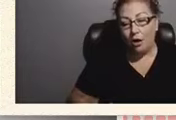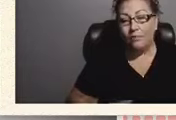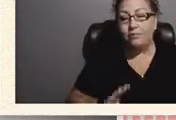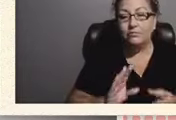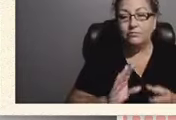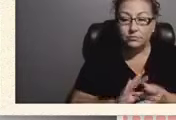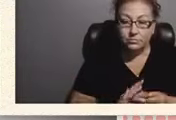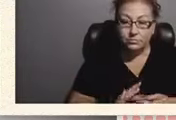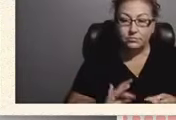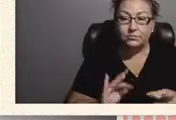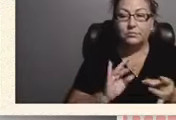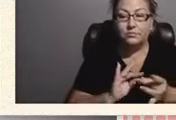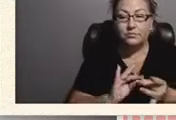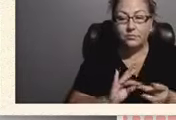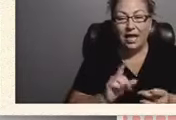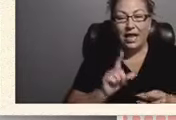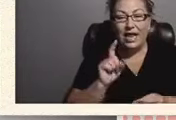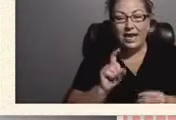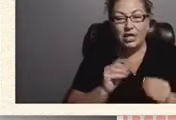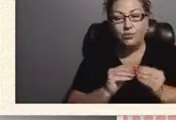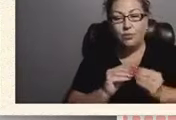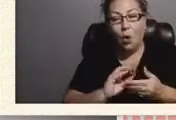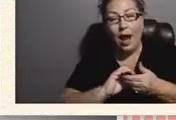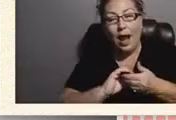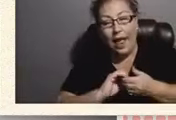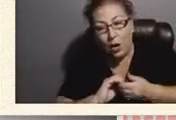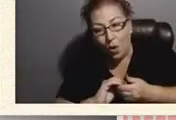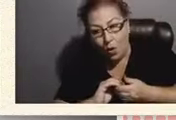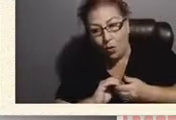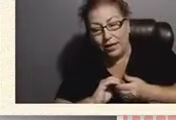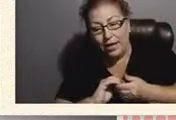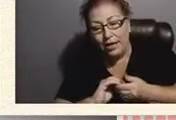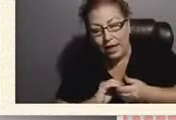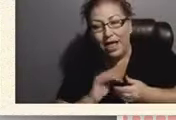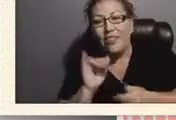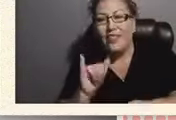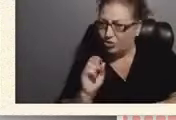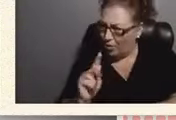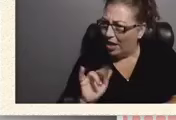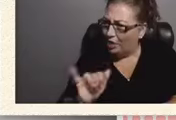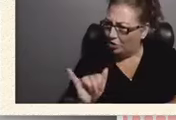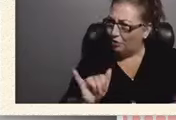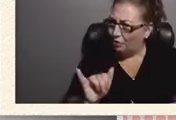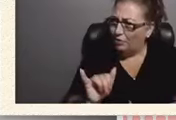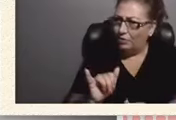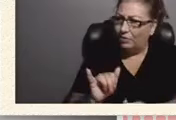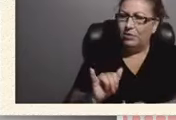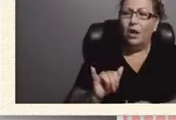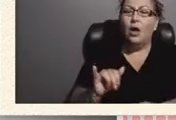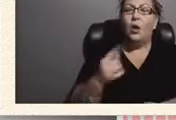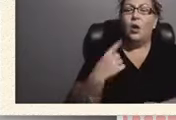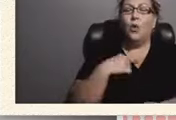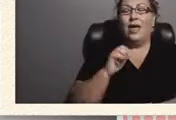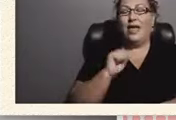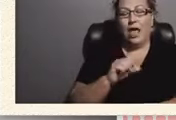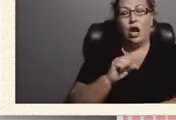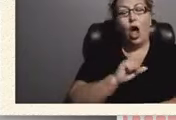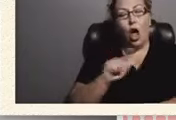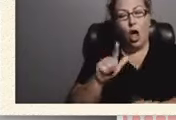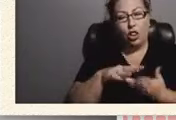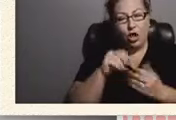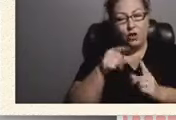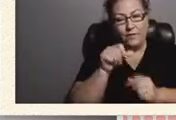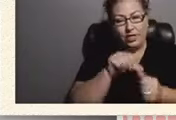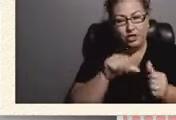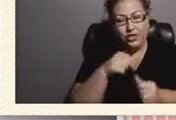more hand-holding and that's okay too right we can all learn from each other i could learn to be a little bit